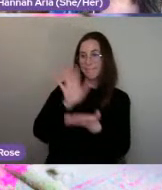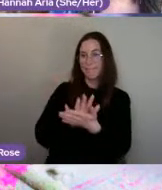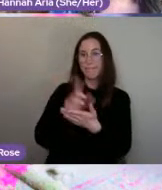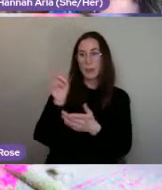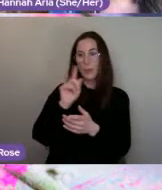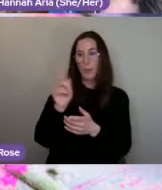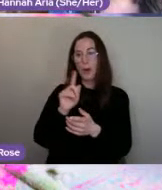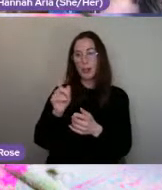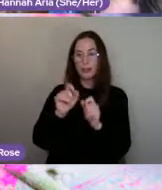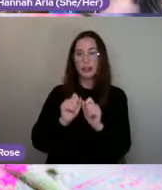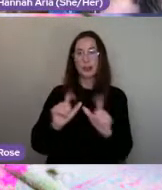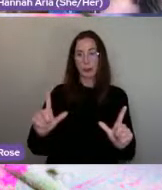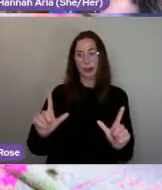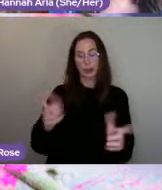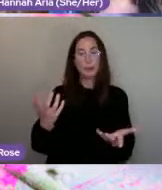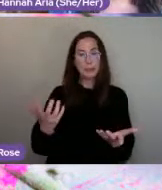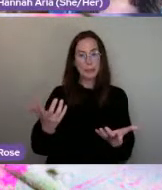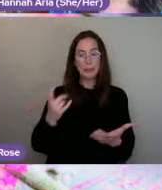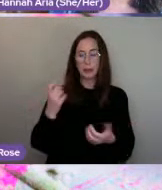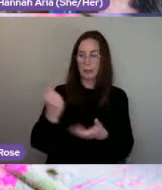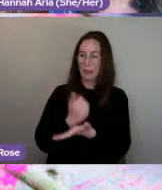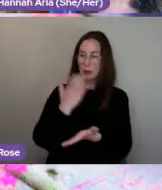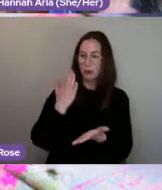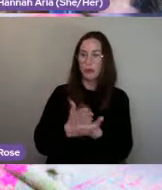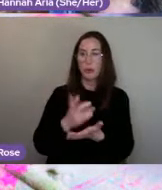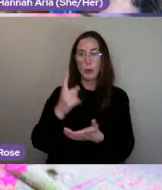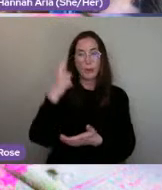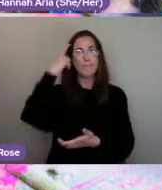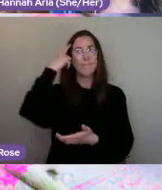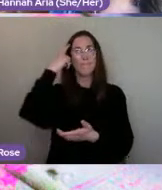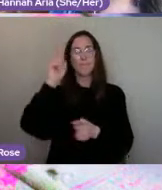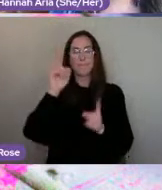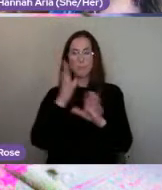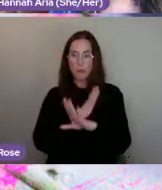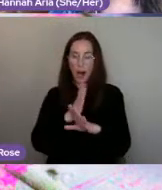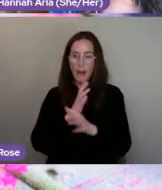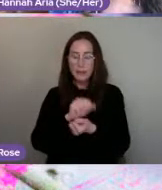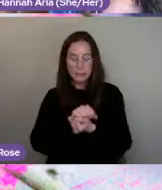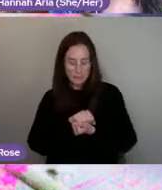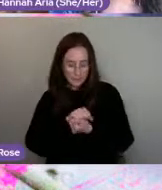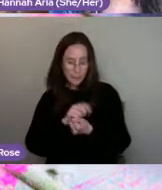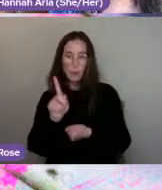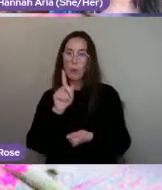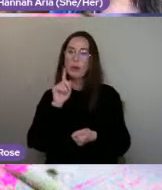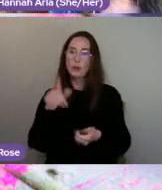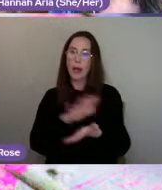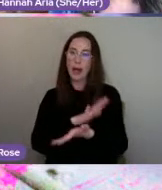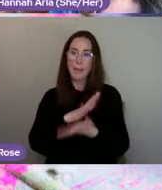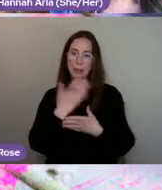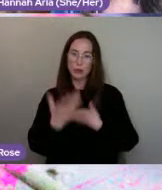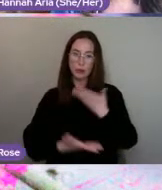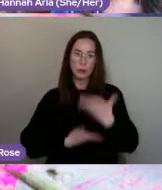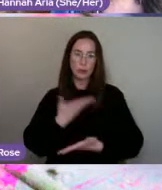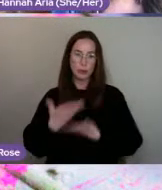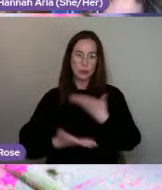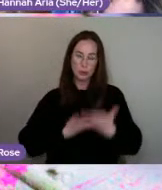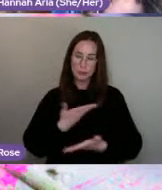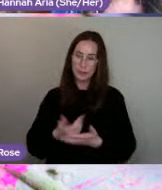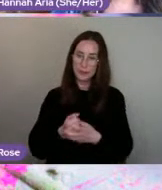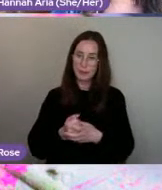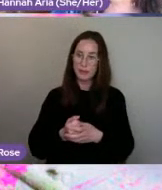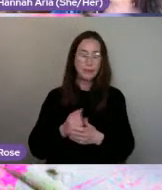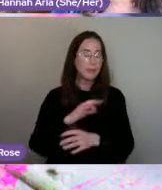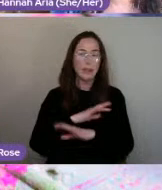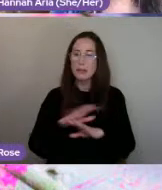channel. So just think about what things you want to keep private and what things you're happy to discuss. There is no pressure to